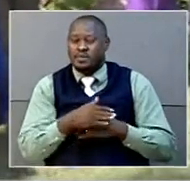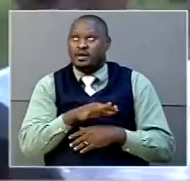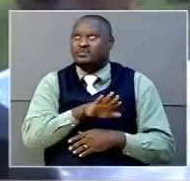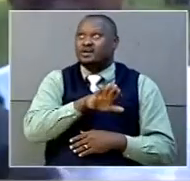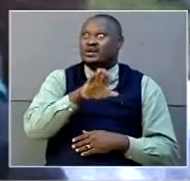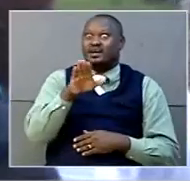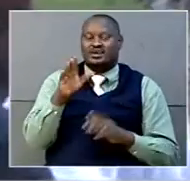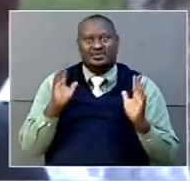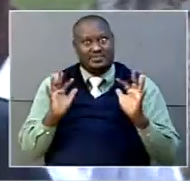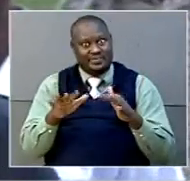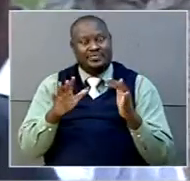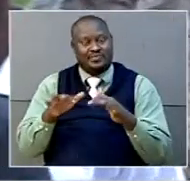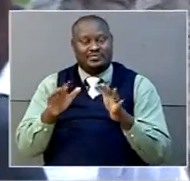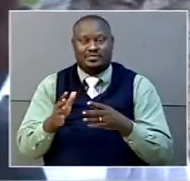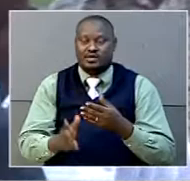improved.